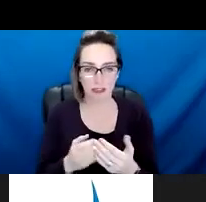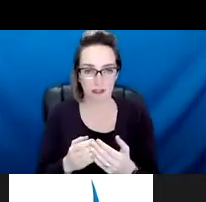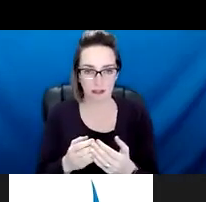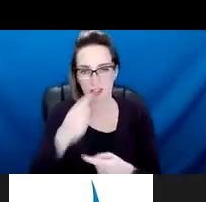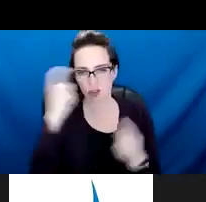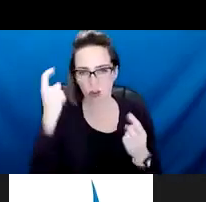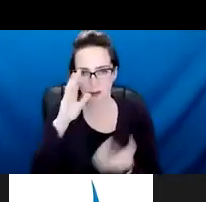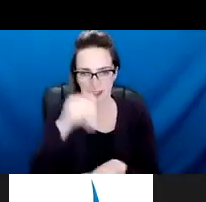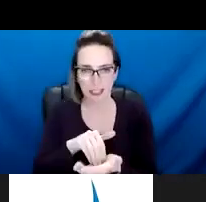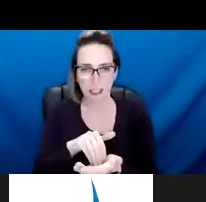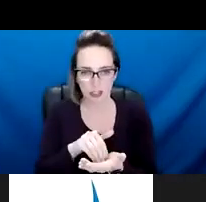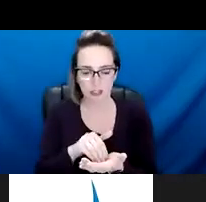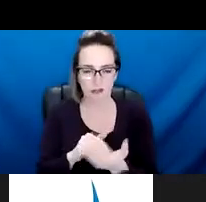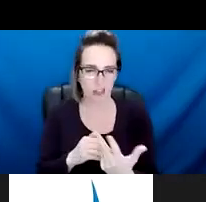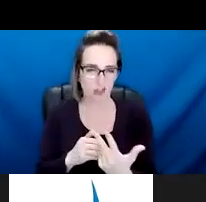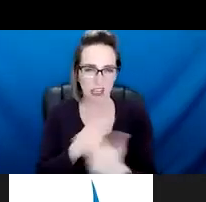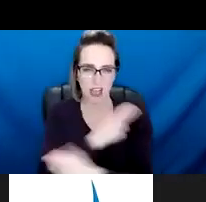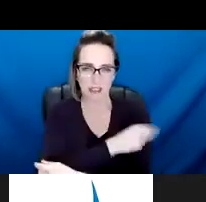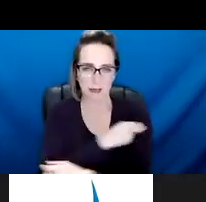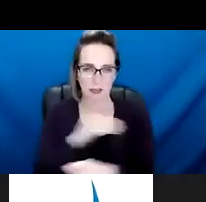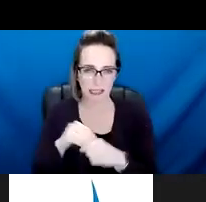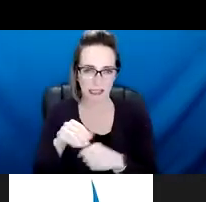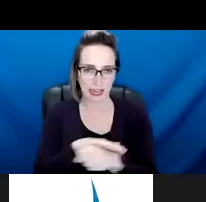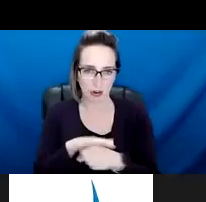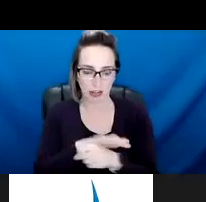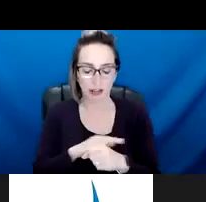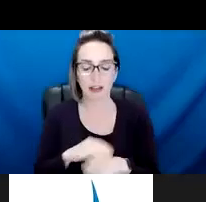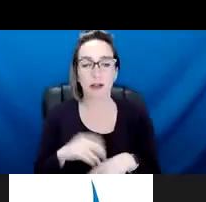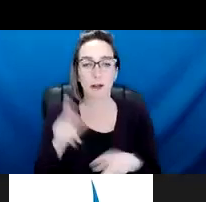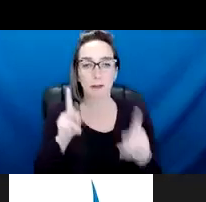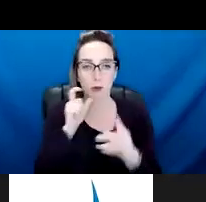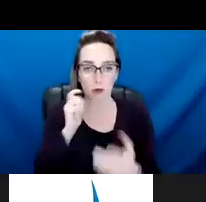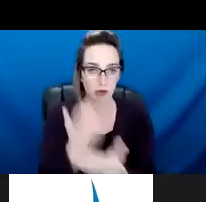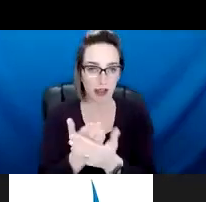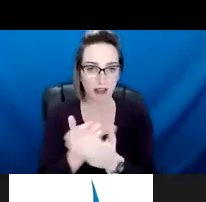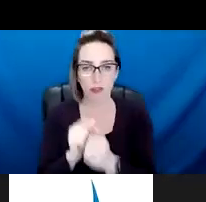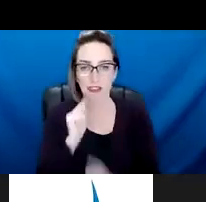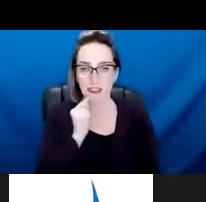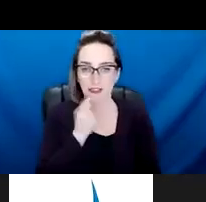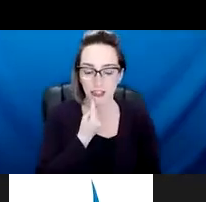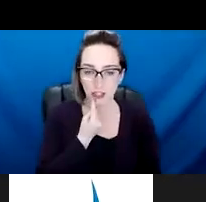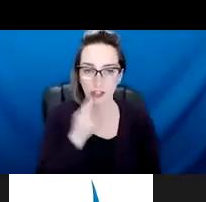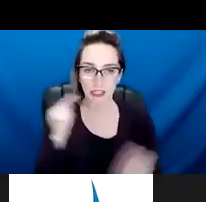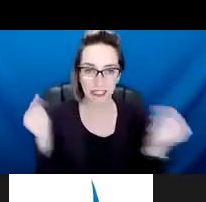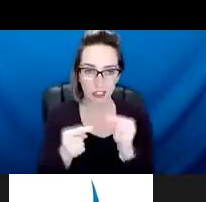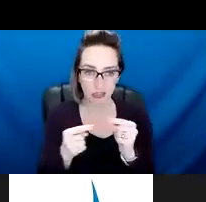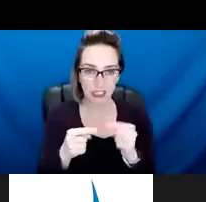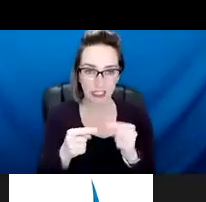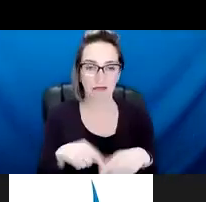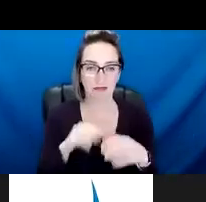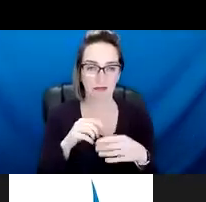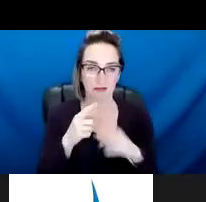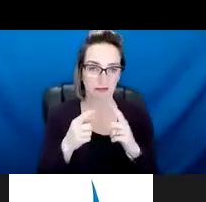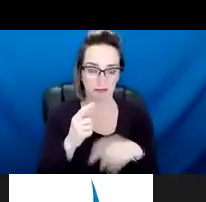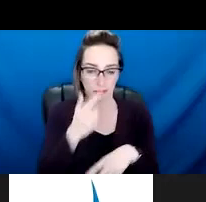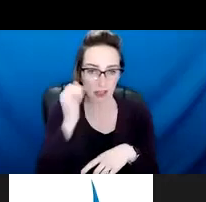be expanding to Abbott, um, this year. Anyone who comes into those hospitals with a serious injury from violence, so whether that be a gunshot wound, stabbing,